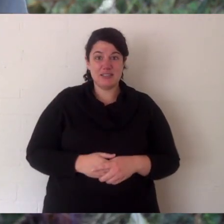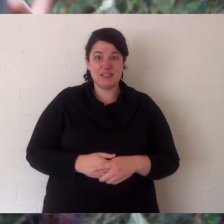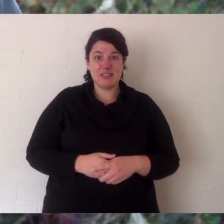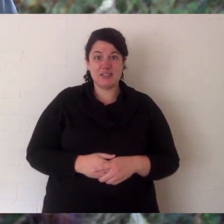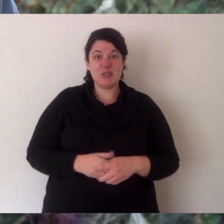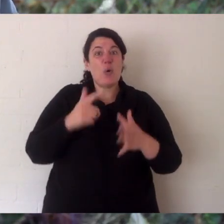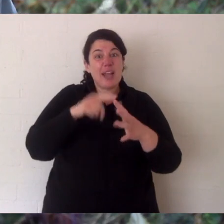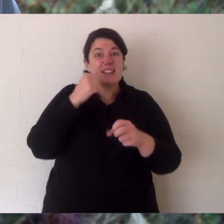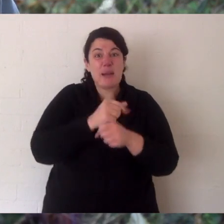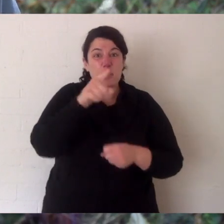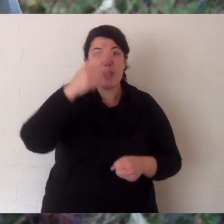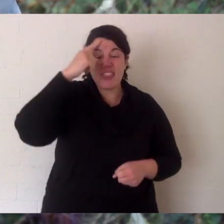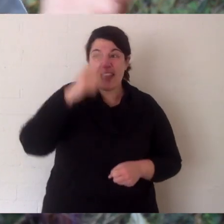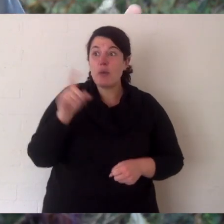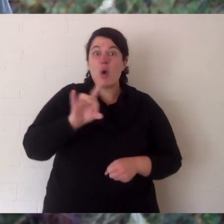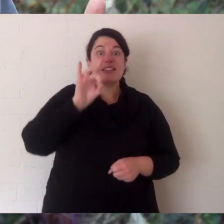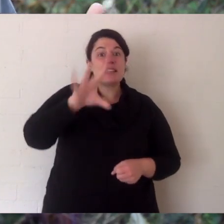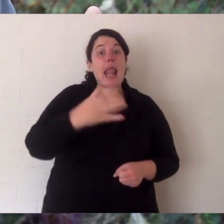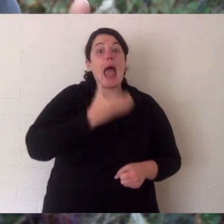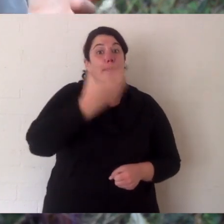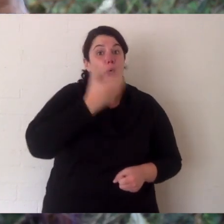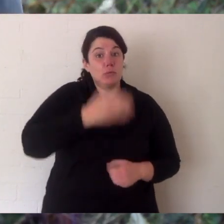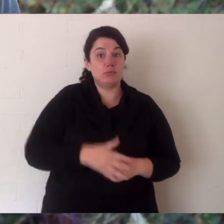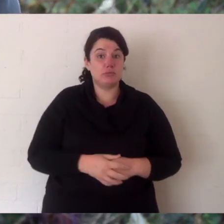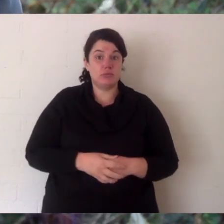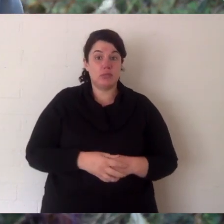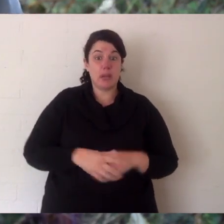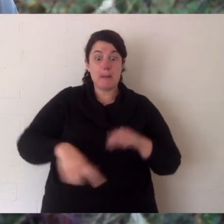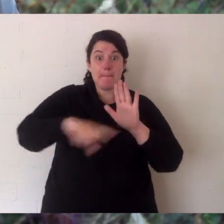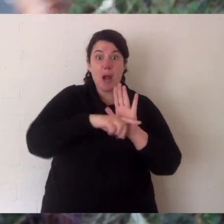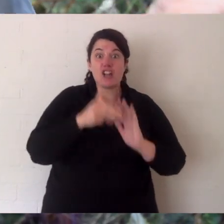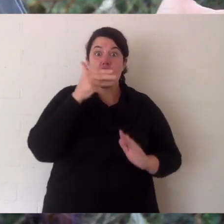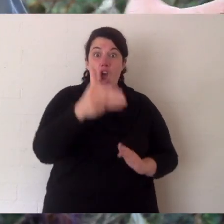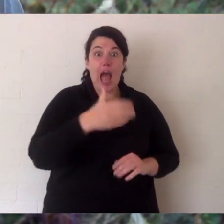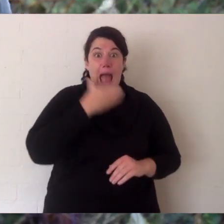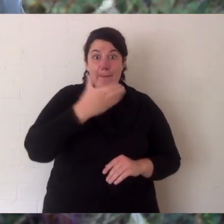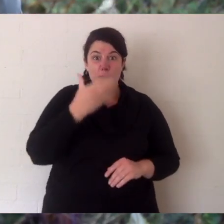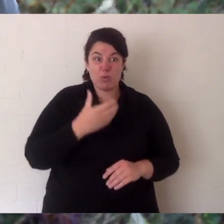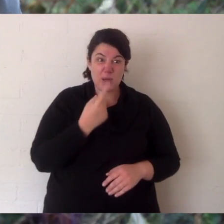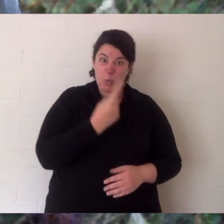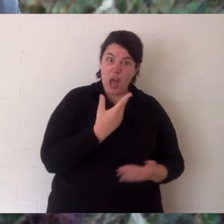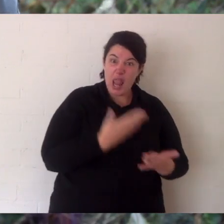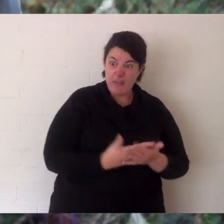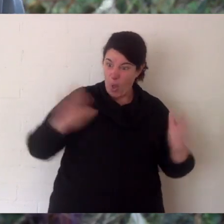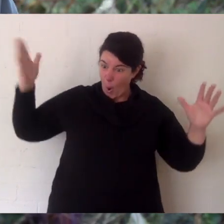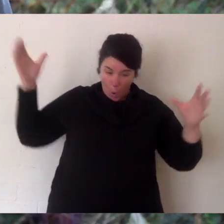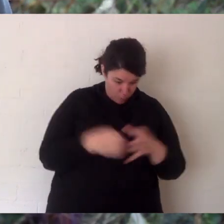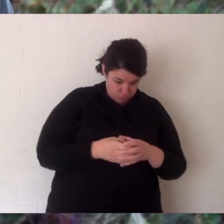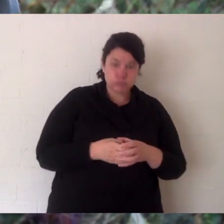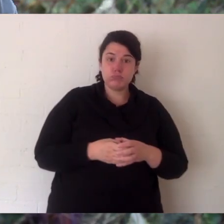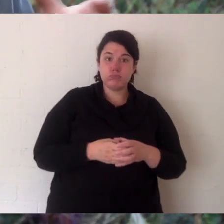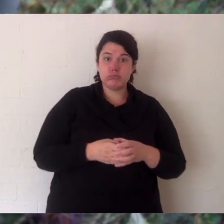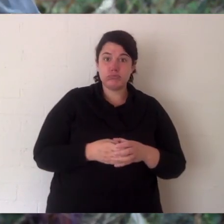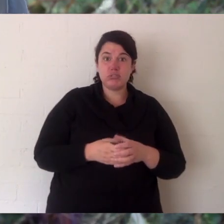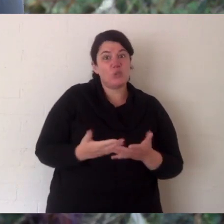up to 90% now you think about that in smaller terms you've got 10 apples take away